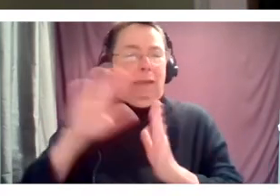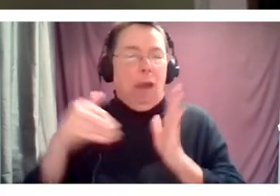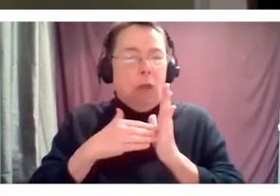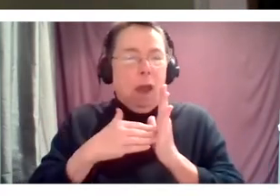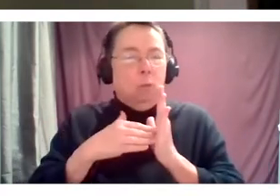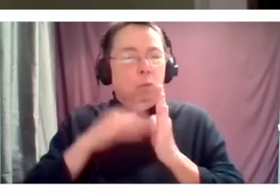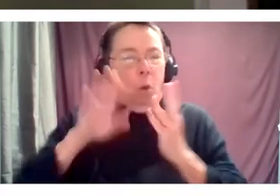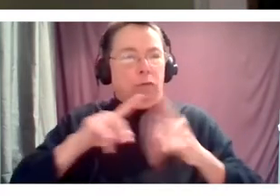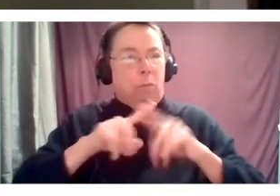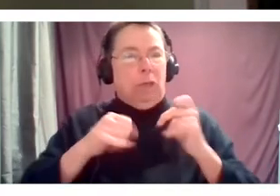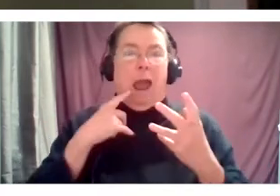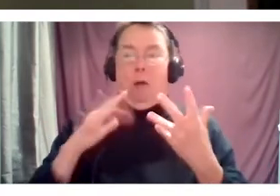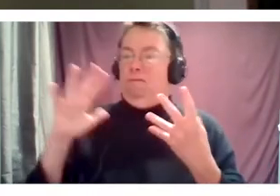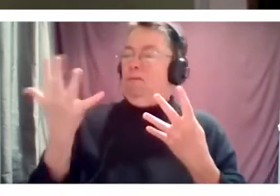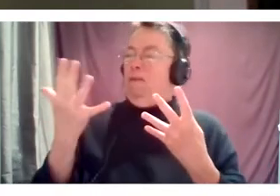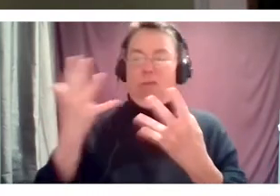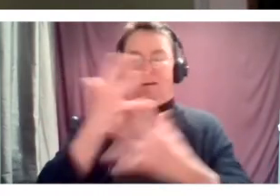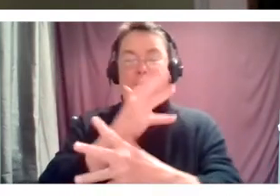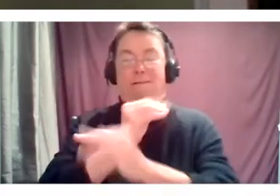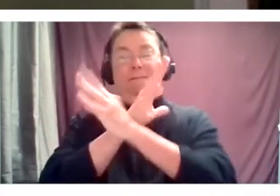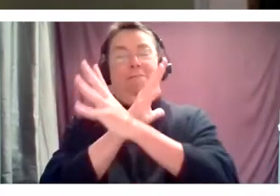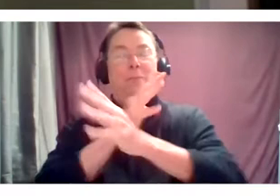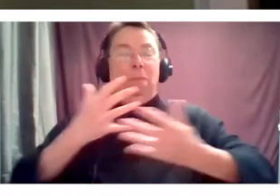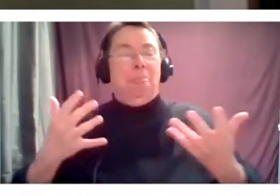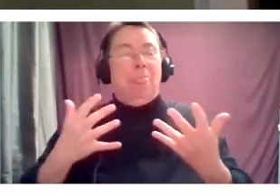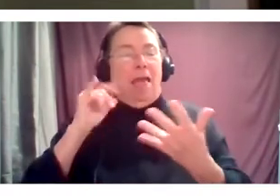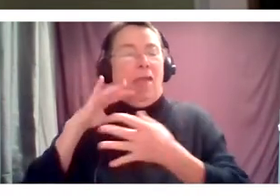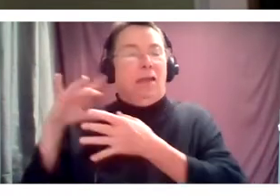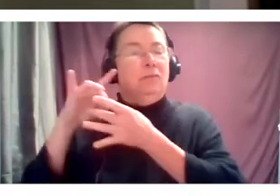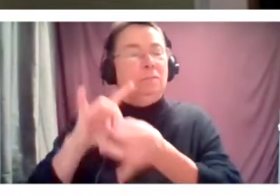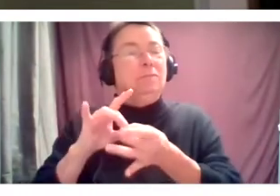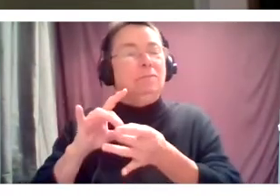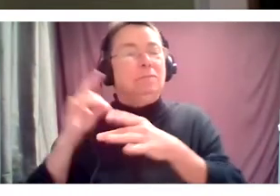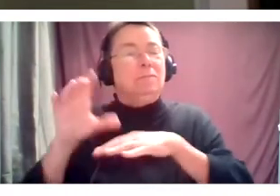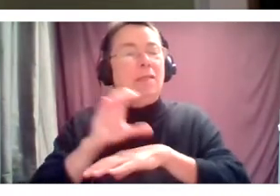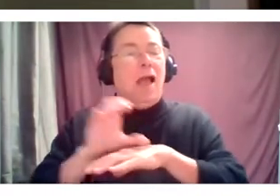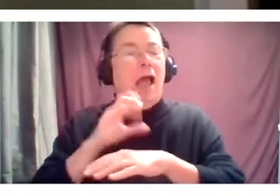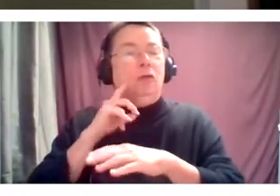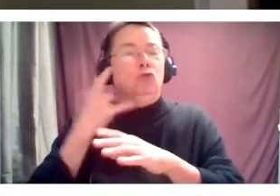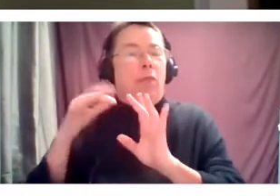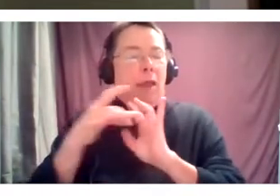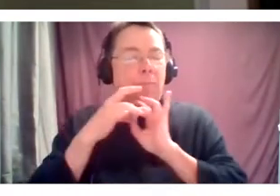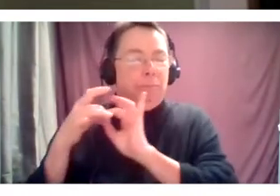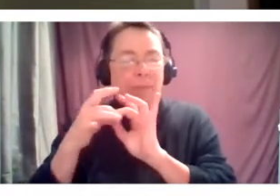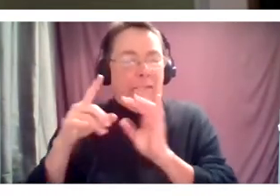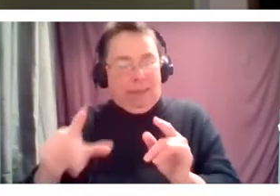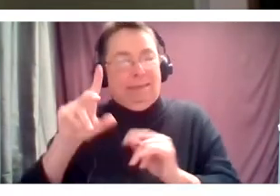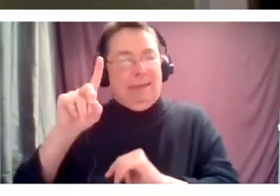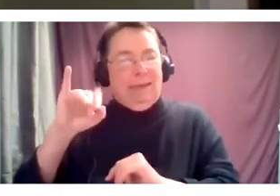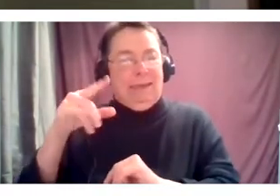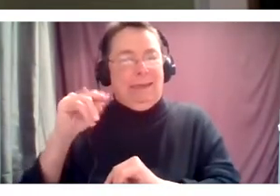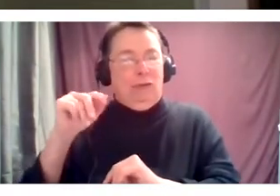this fifth venue has, has come online, which is the Together Apart venue, this digital venue. And so we